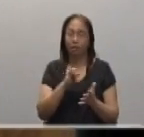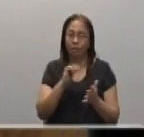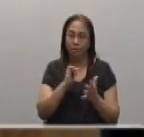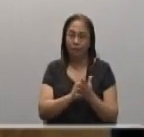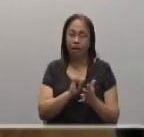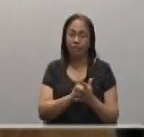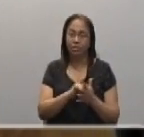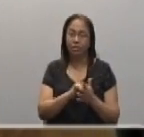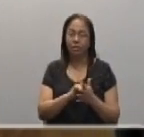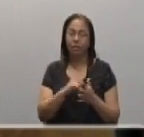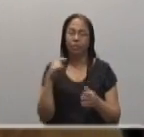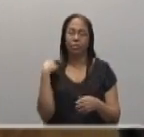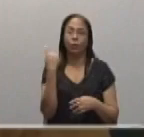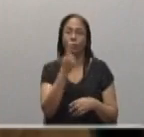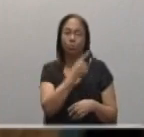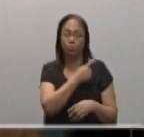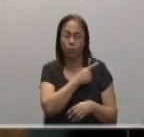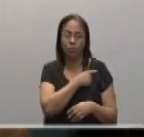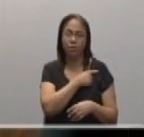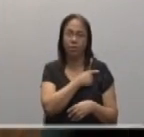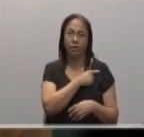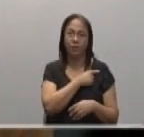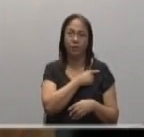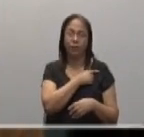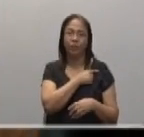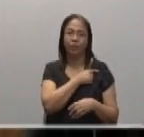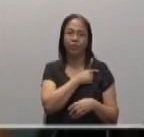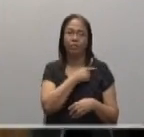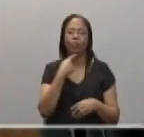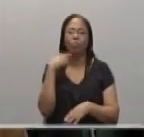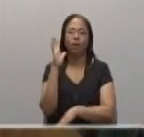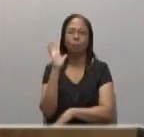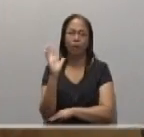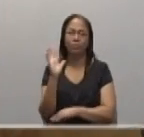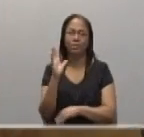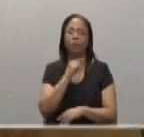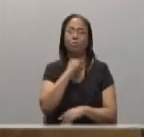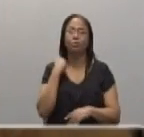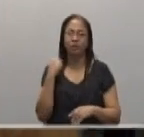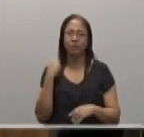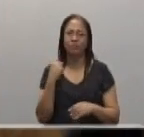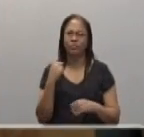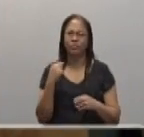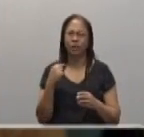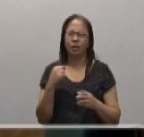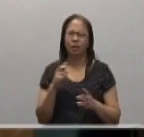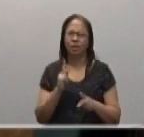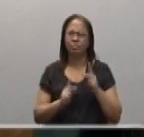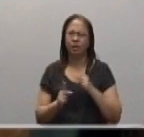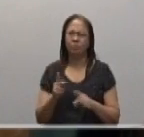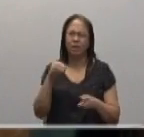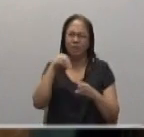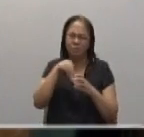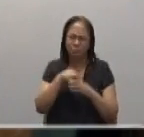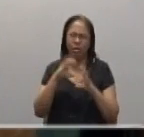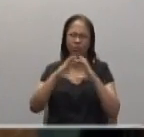especially priests, especially those who are committed and consecrated, but also, I think, all those who are part of the